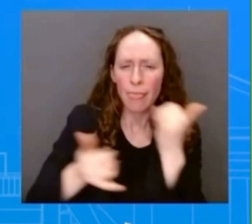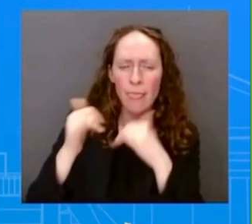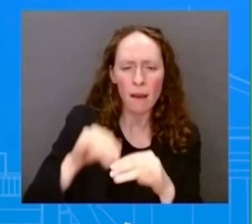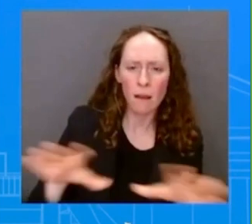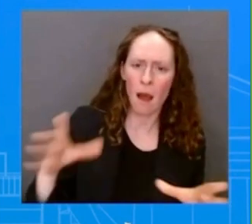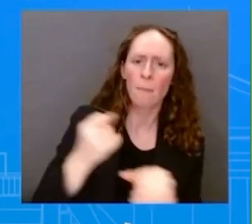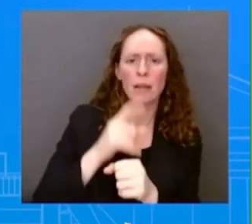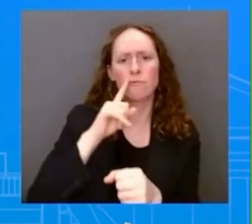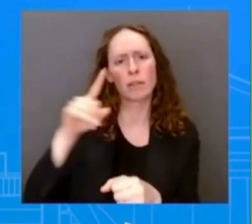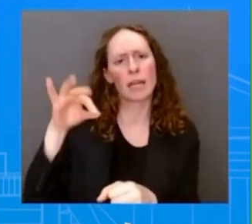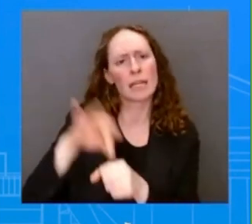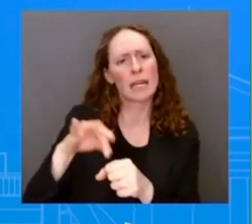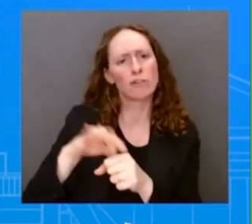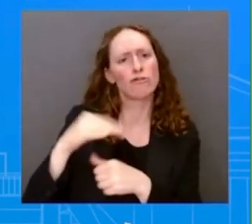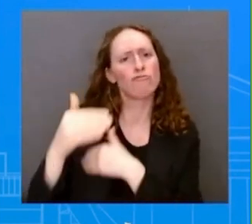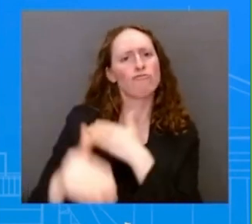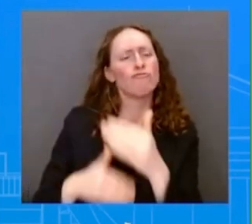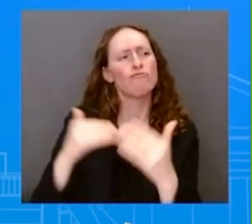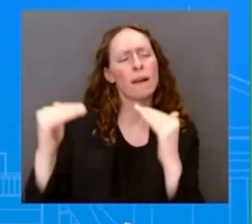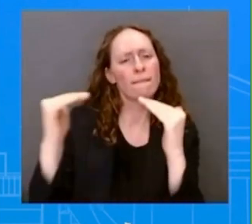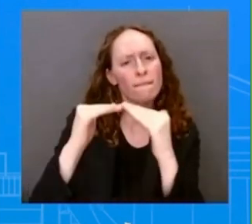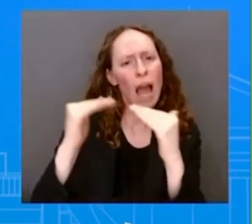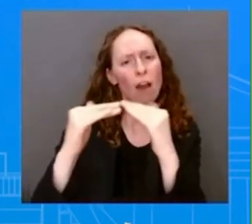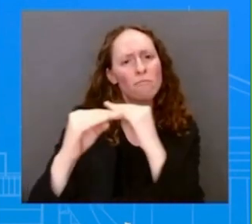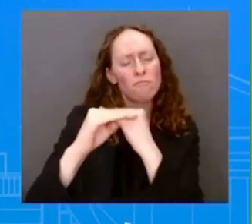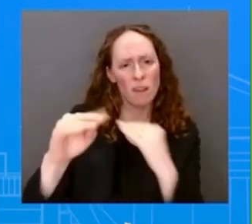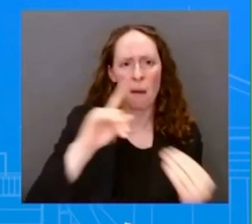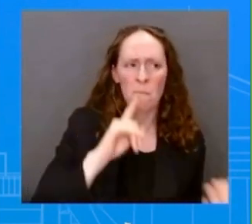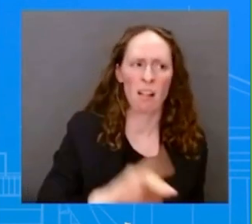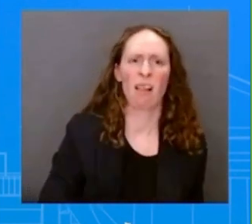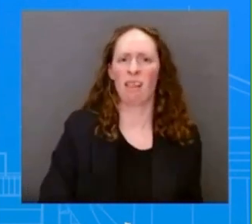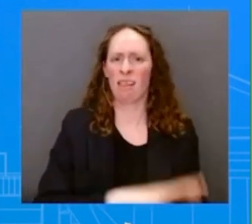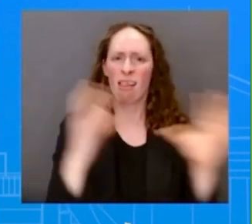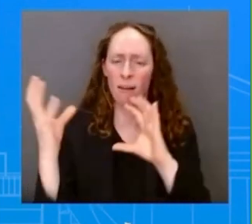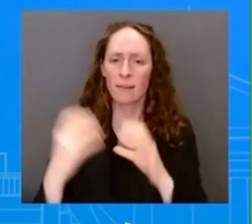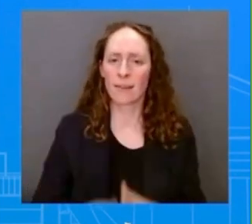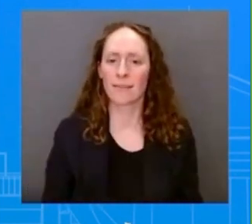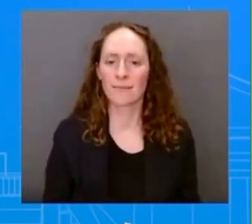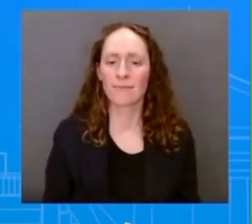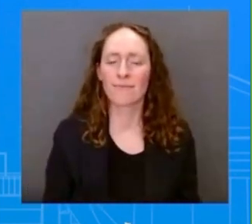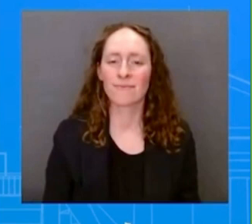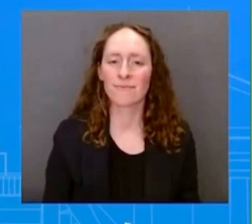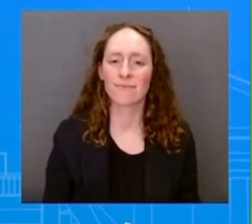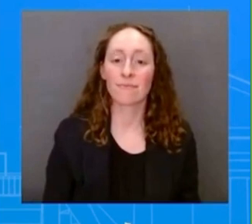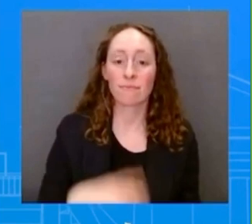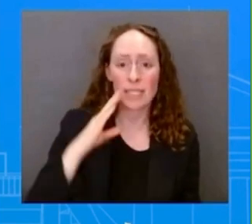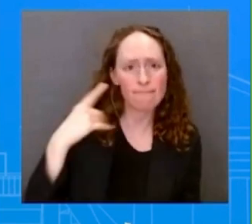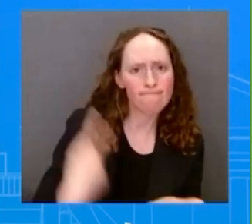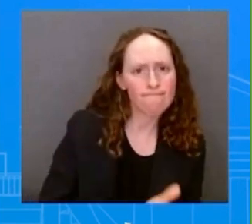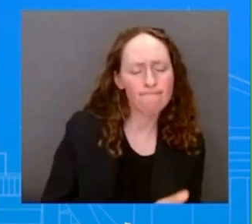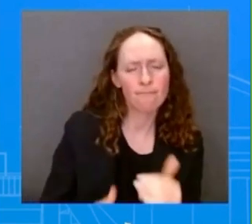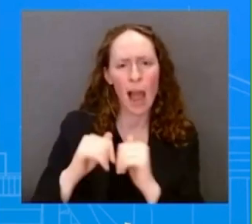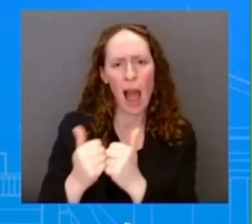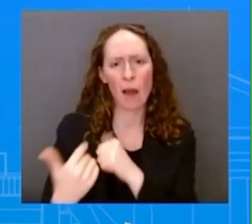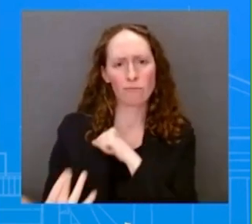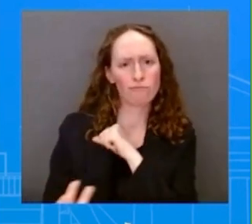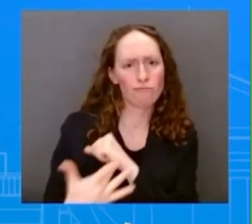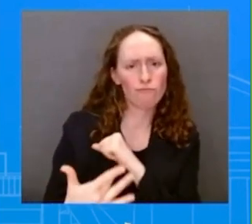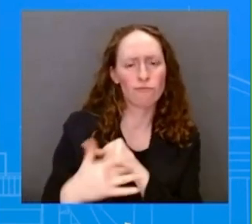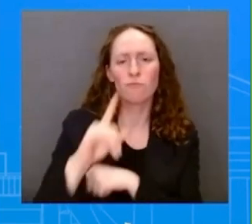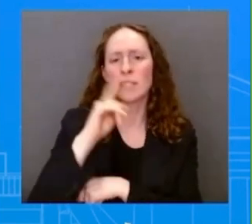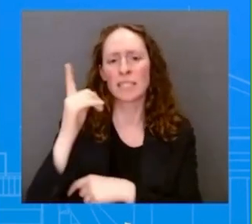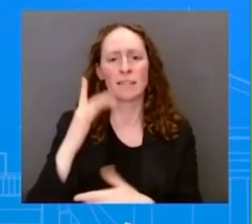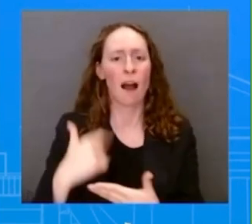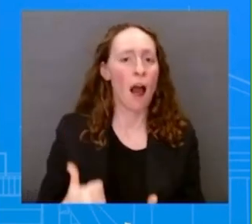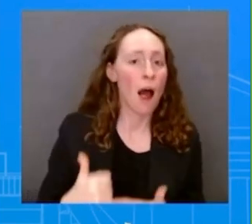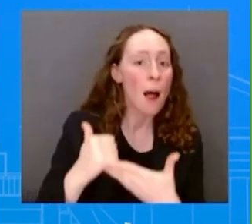this week about how technology can work for not against democracy and agenda for advancing technology for democracy at home and abroad and the